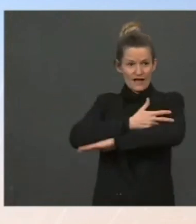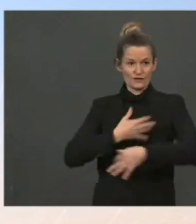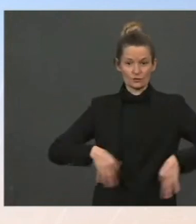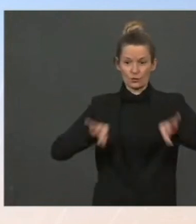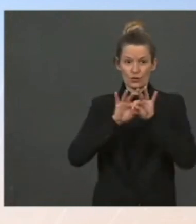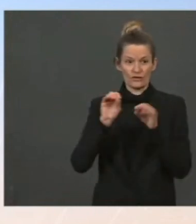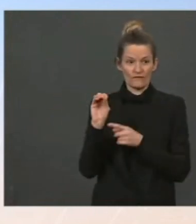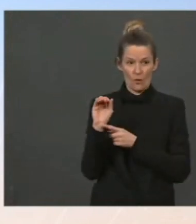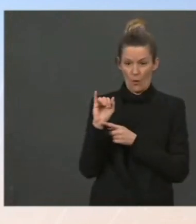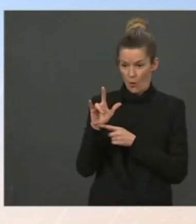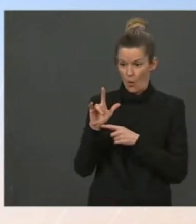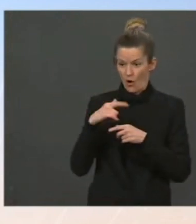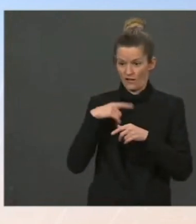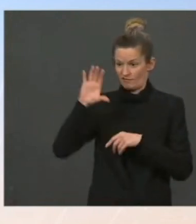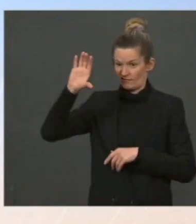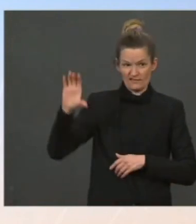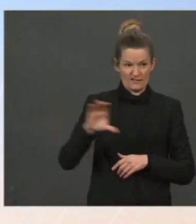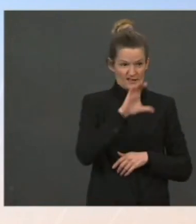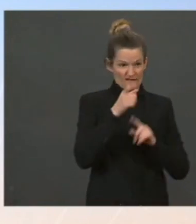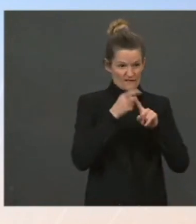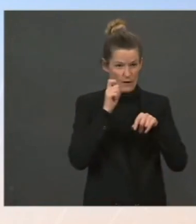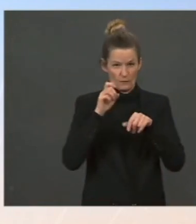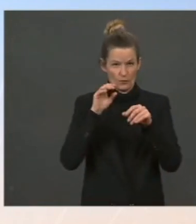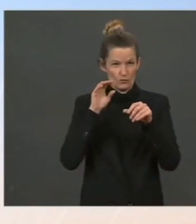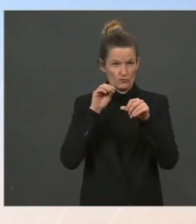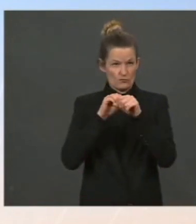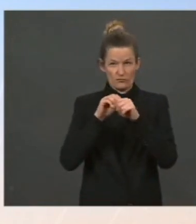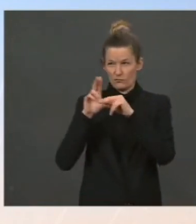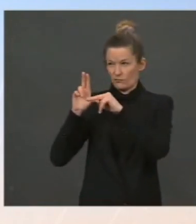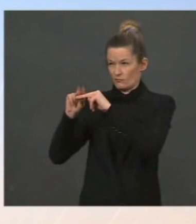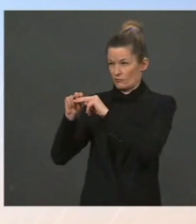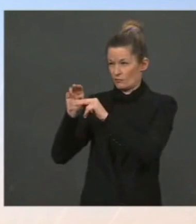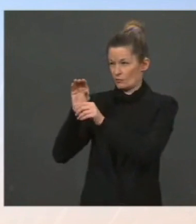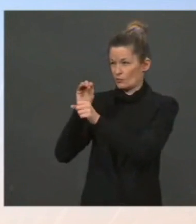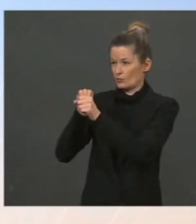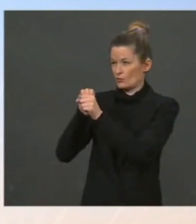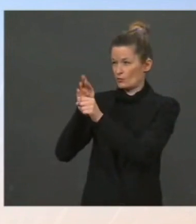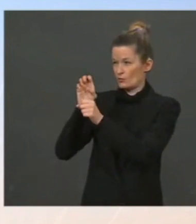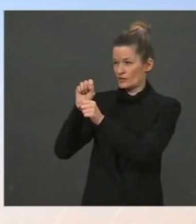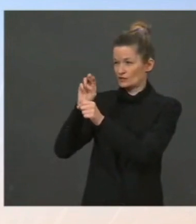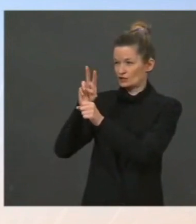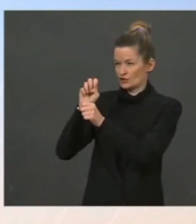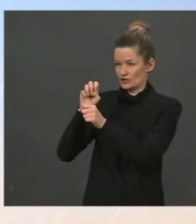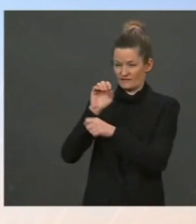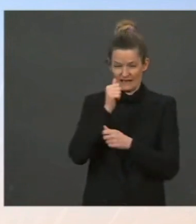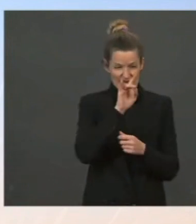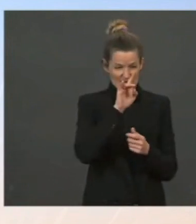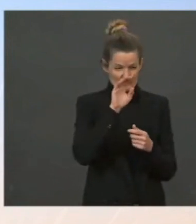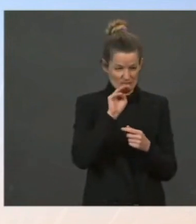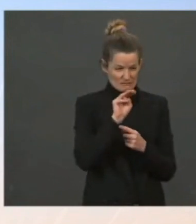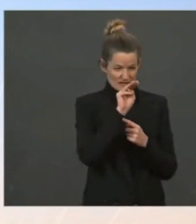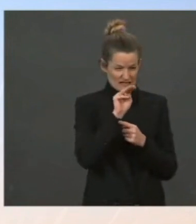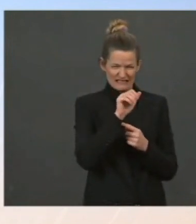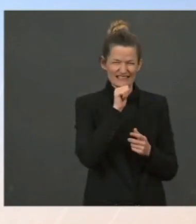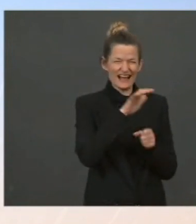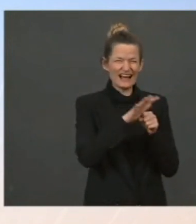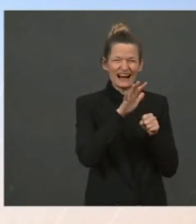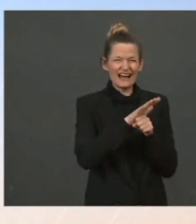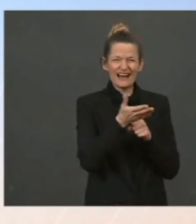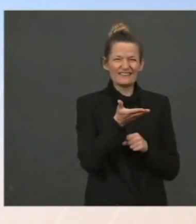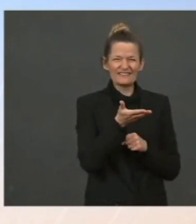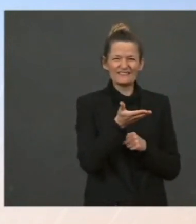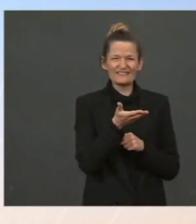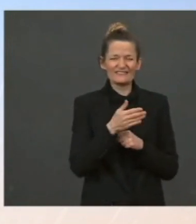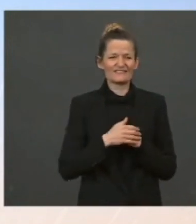Why is that enough? Well, what we are doing plus what other countries may be doing, which